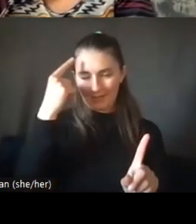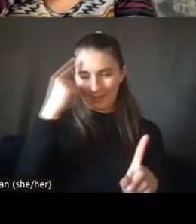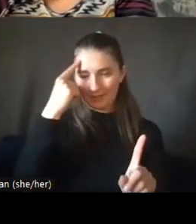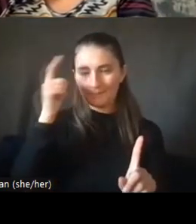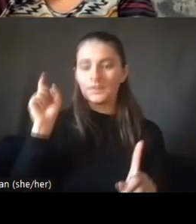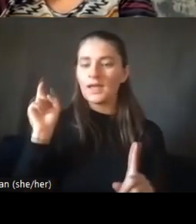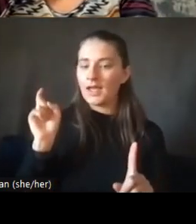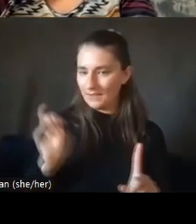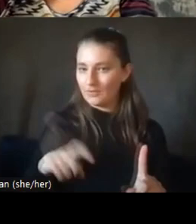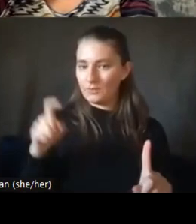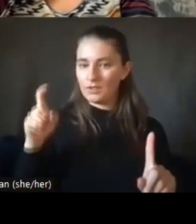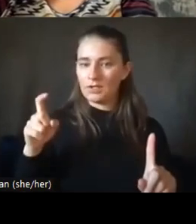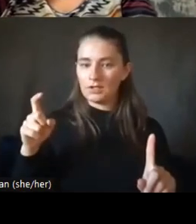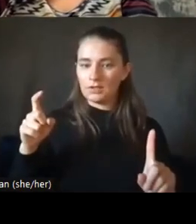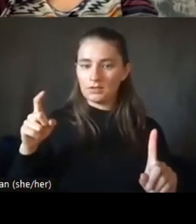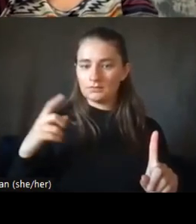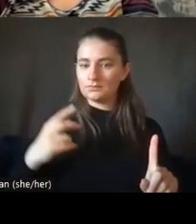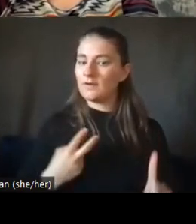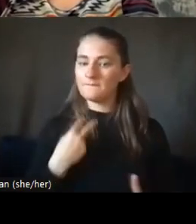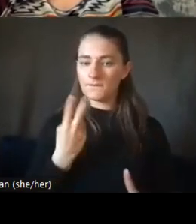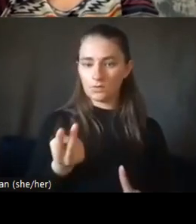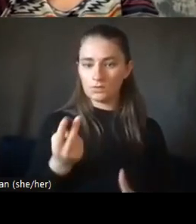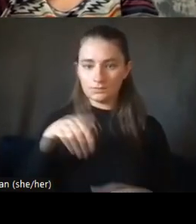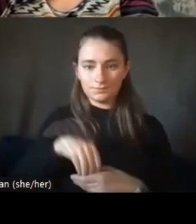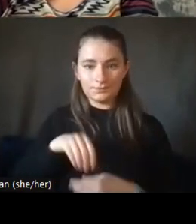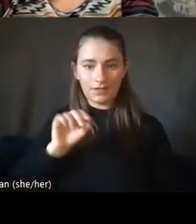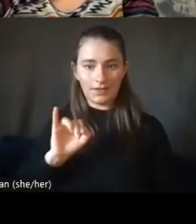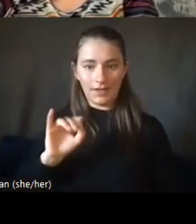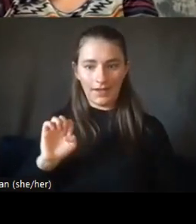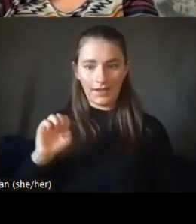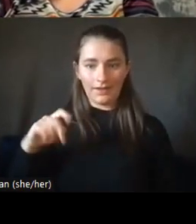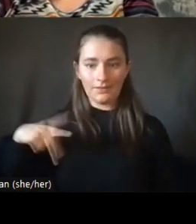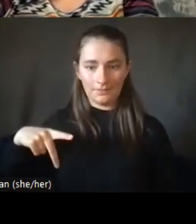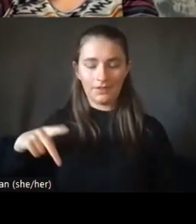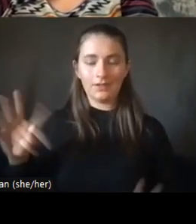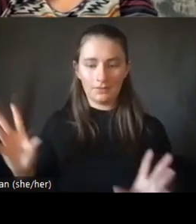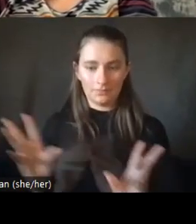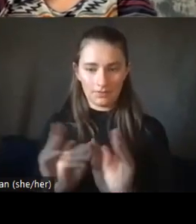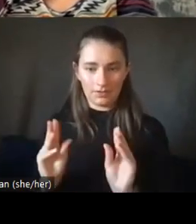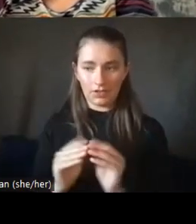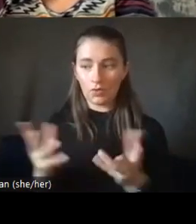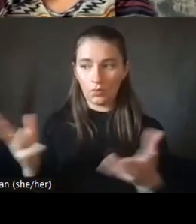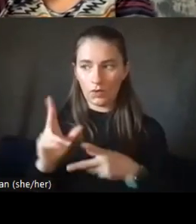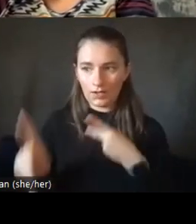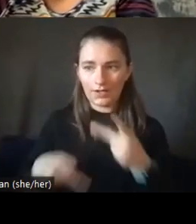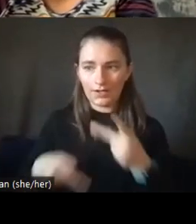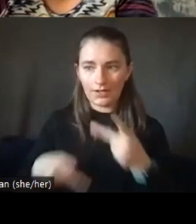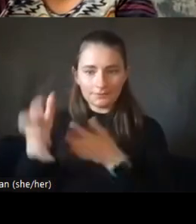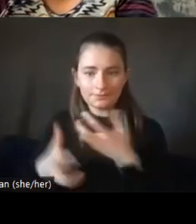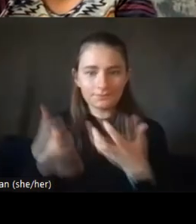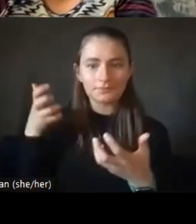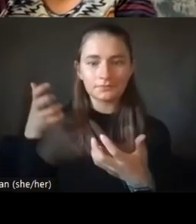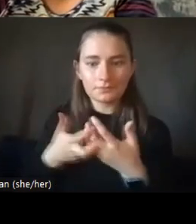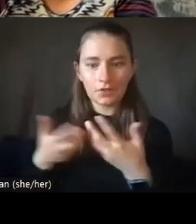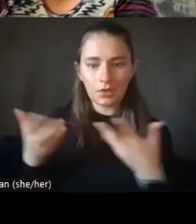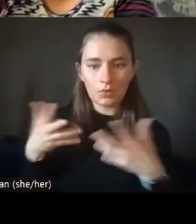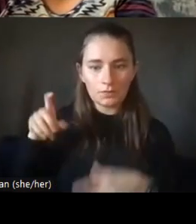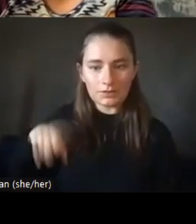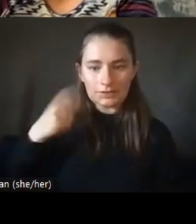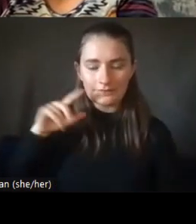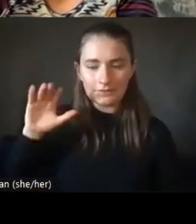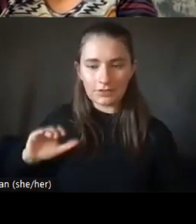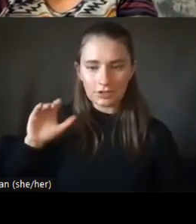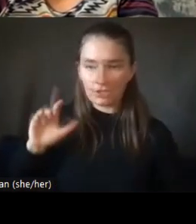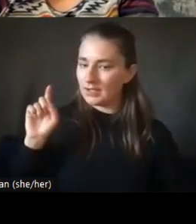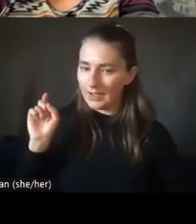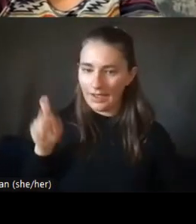very vocal when we're in the IEP meetings that what, what kind of accommodations and what we need for our kid and, um, be very